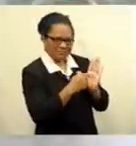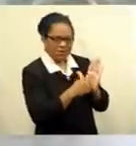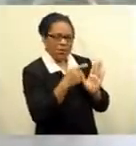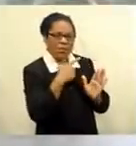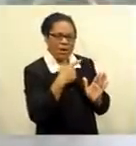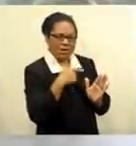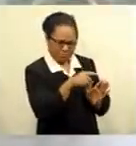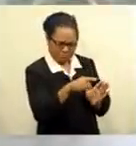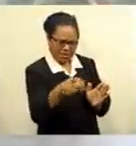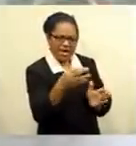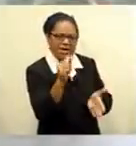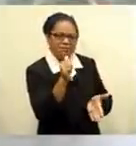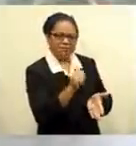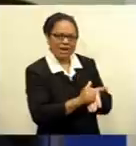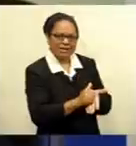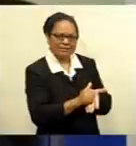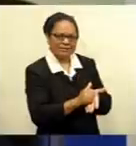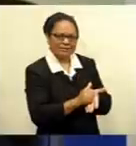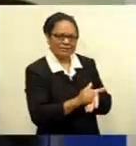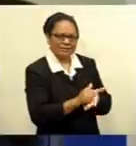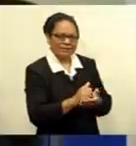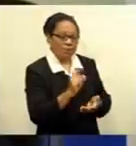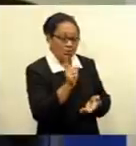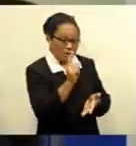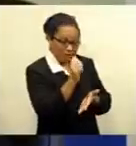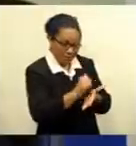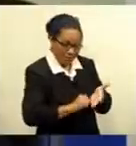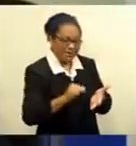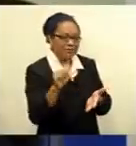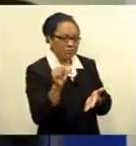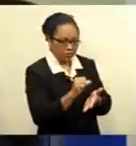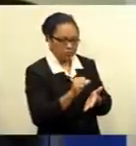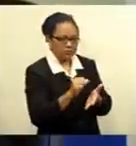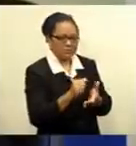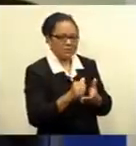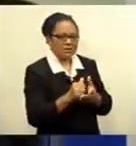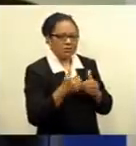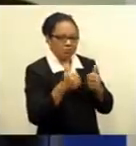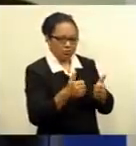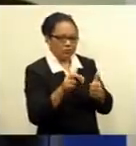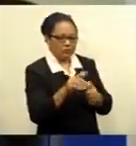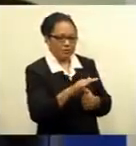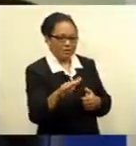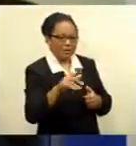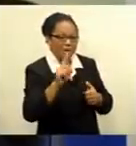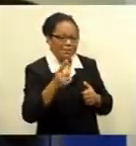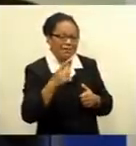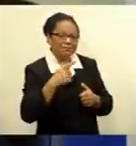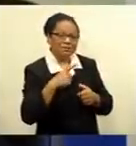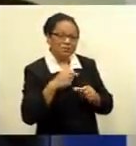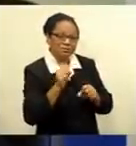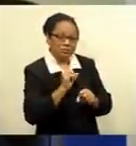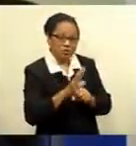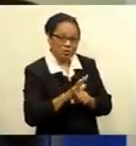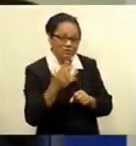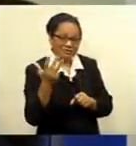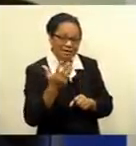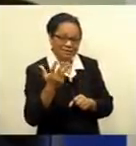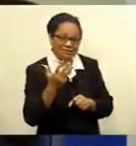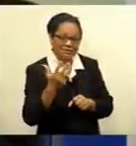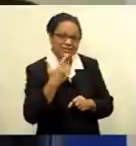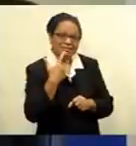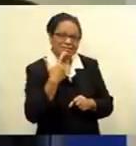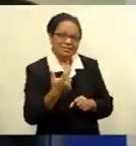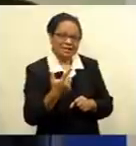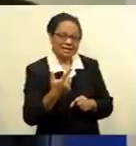on the rights of consumers at any point in time. However, the current COVID-19 pandemic has posed unprecedented